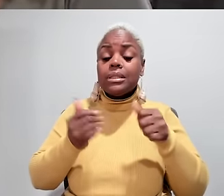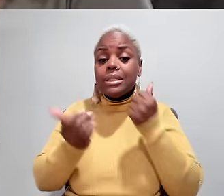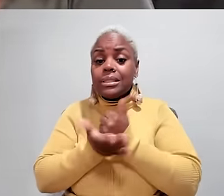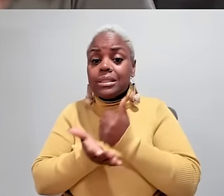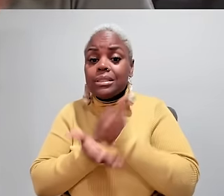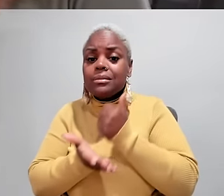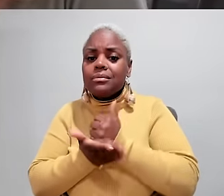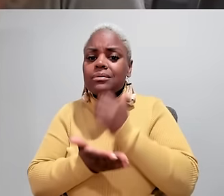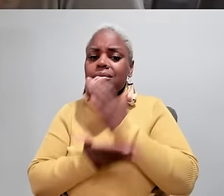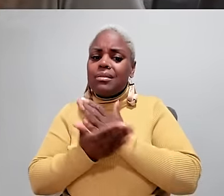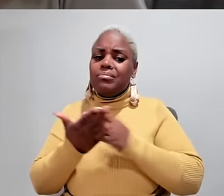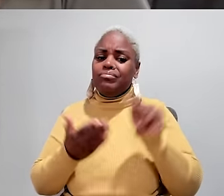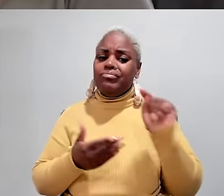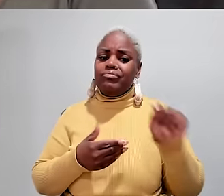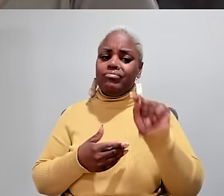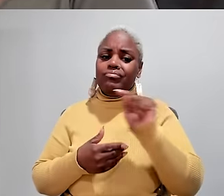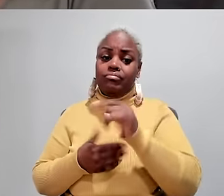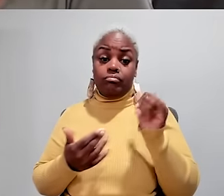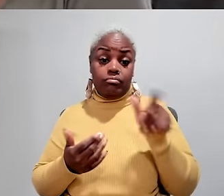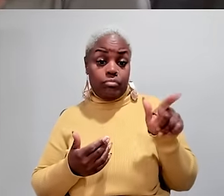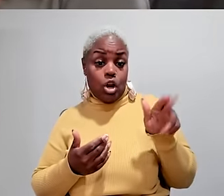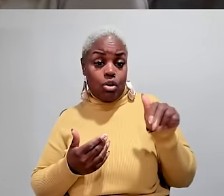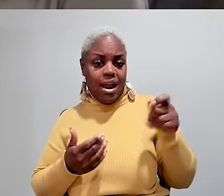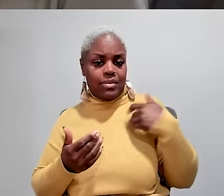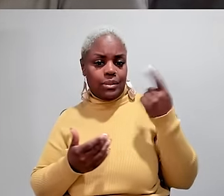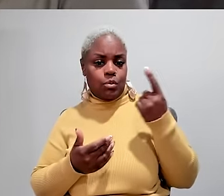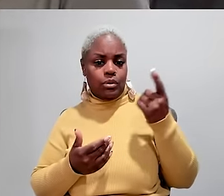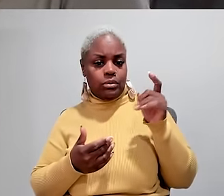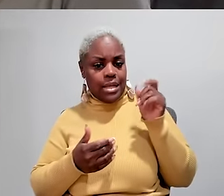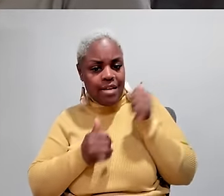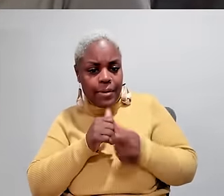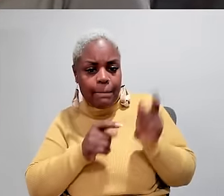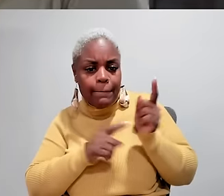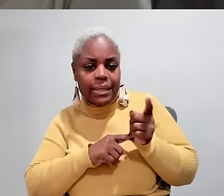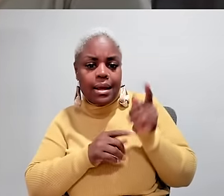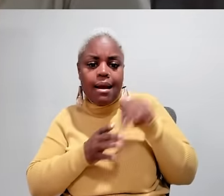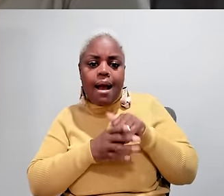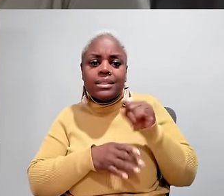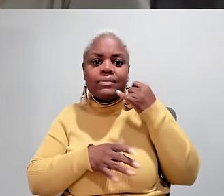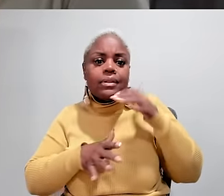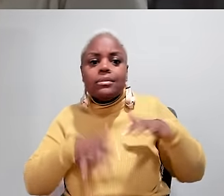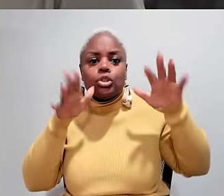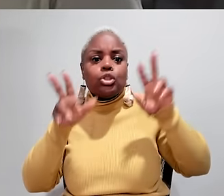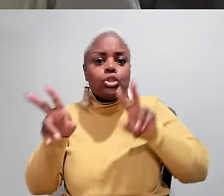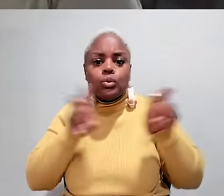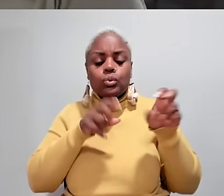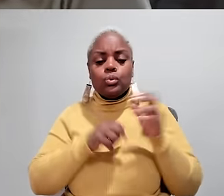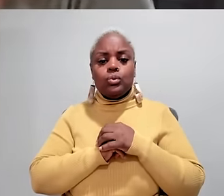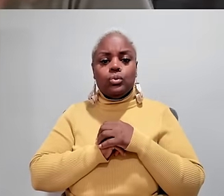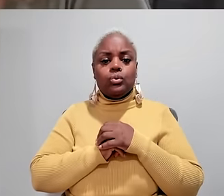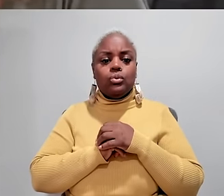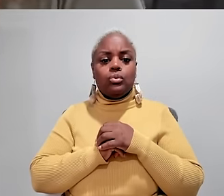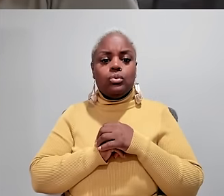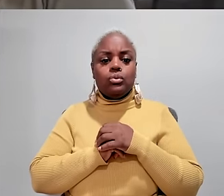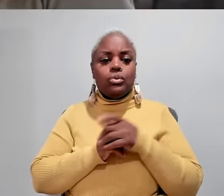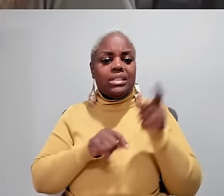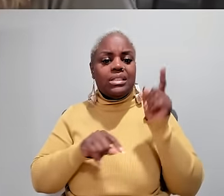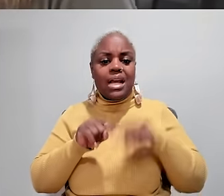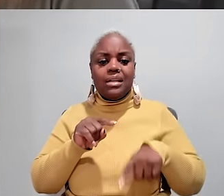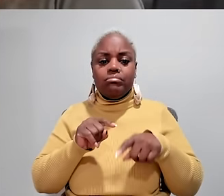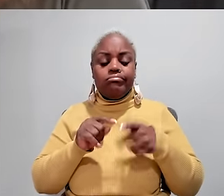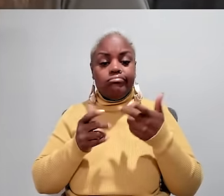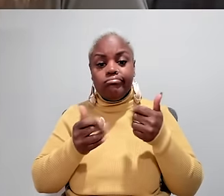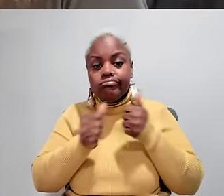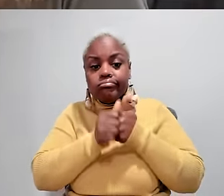need assistance with seizures. Others, like Laura, have to have somebody there every minute in case there's an